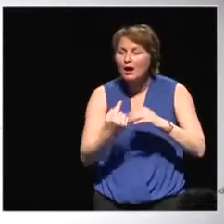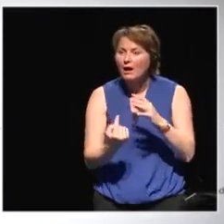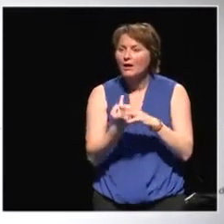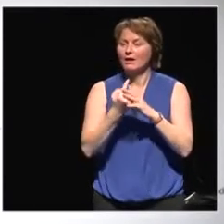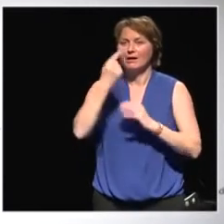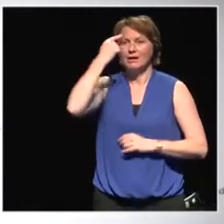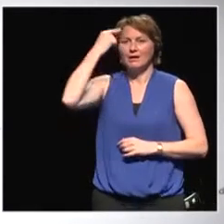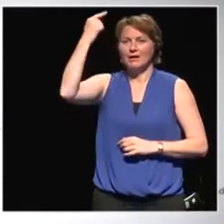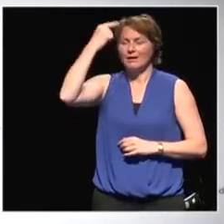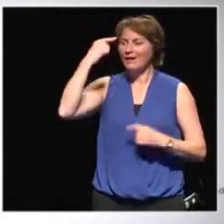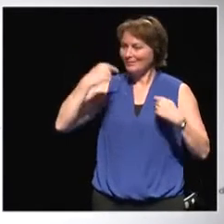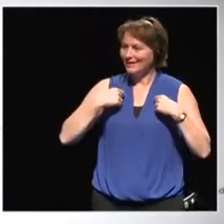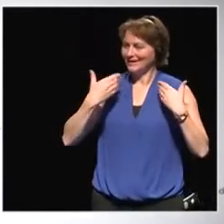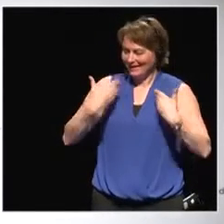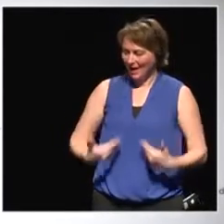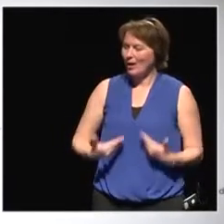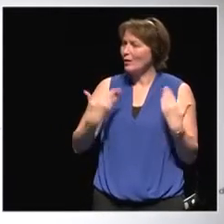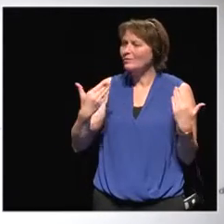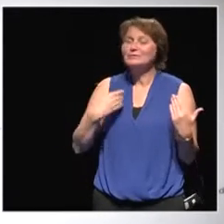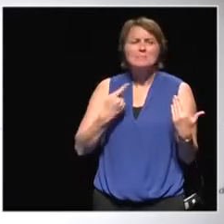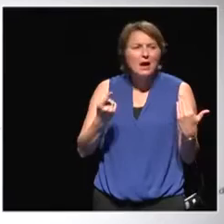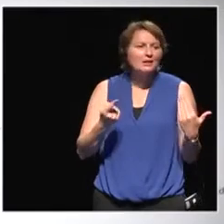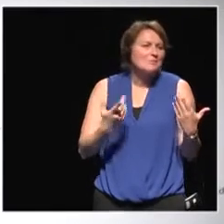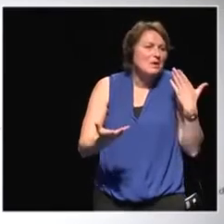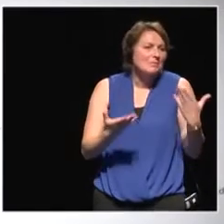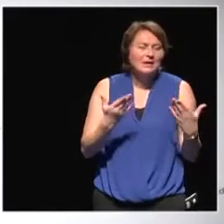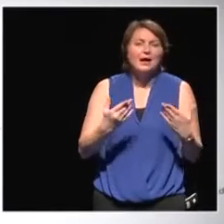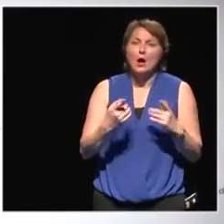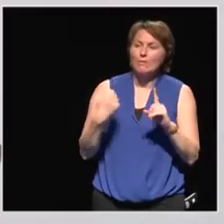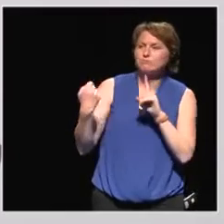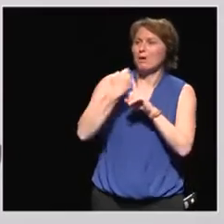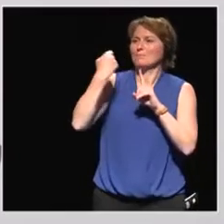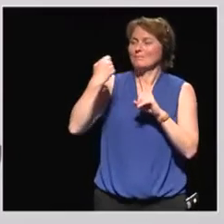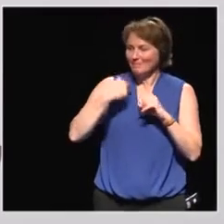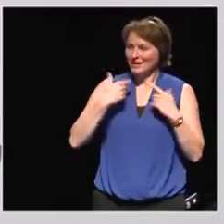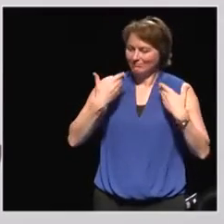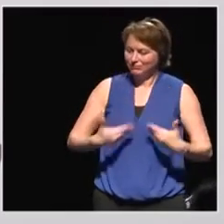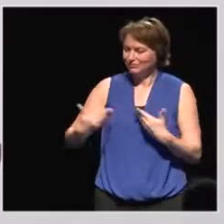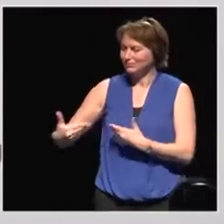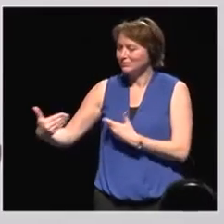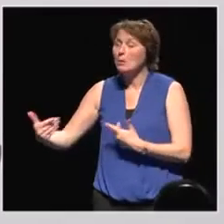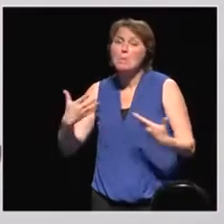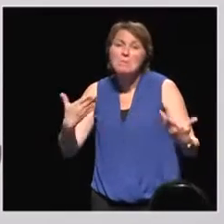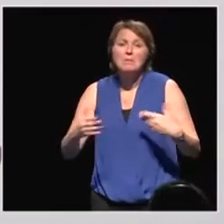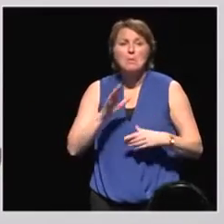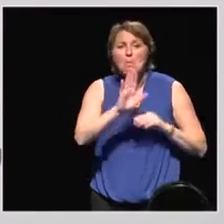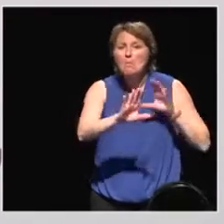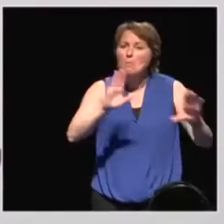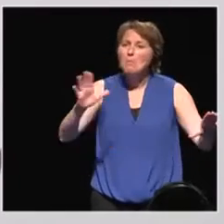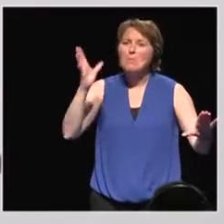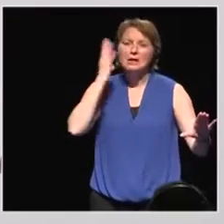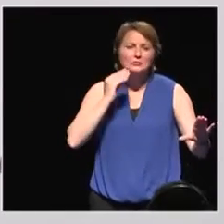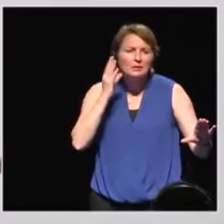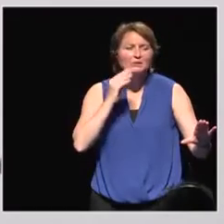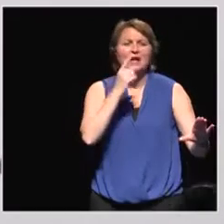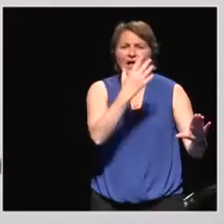not the formal education, but some experiences which actually happen along the road of the encounters and the